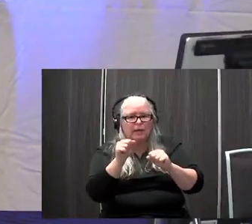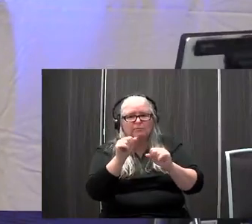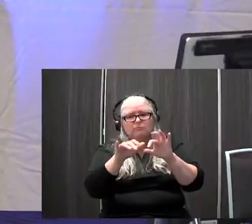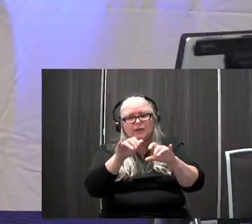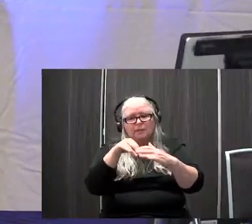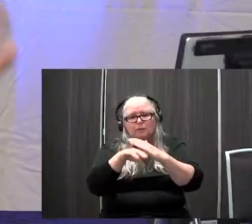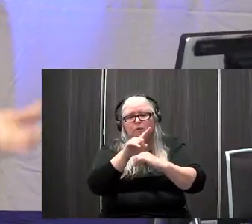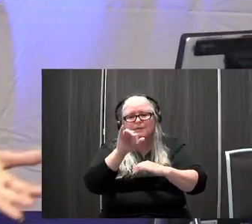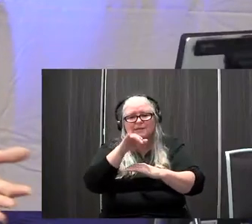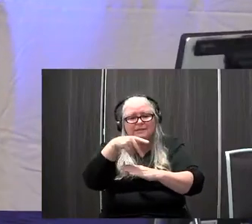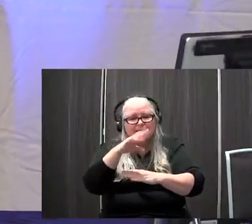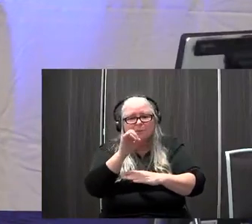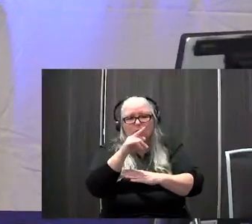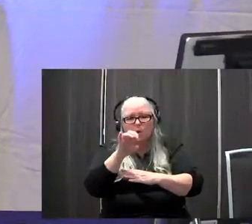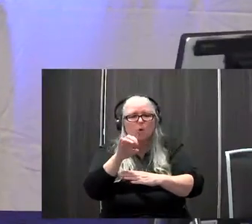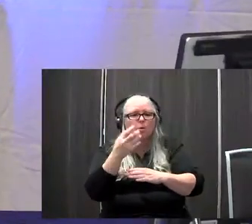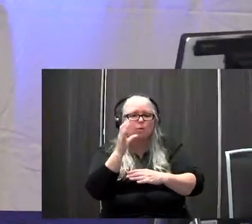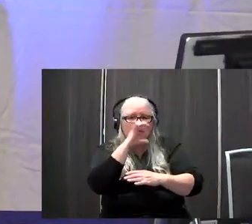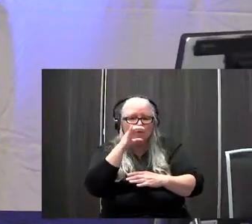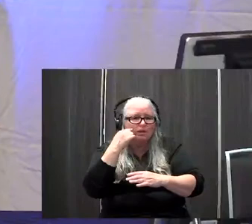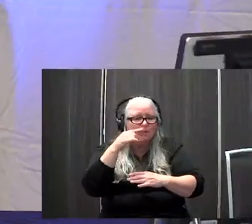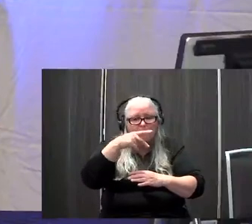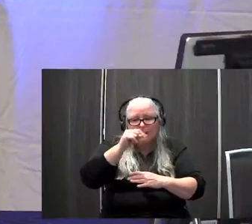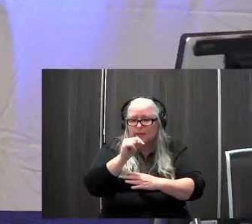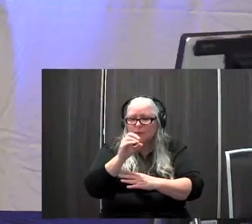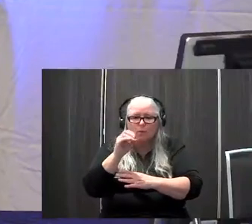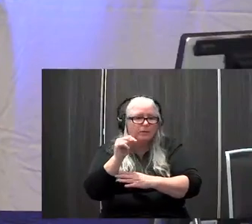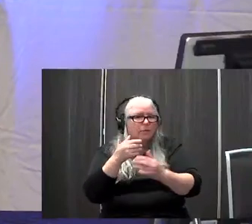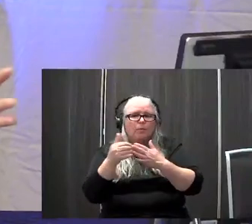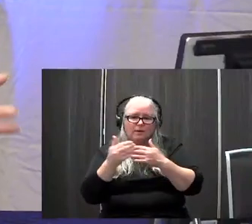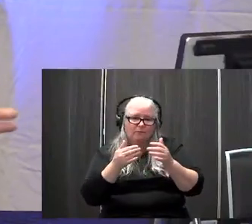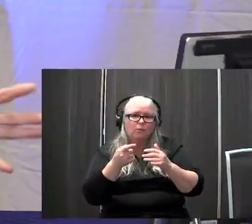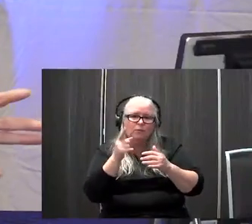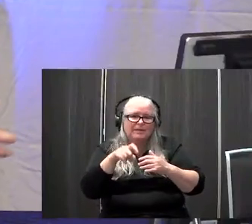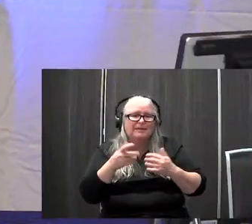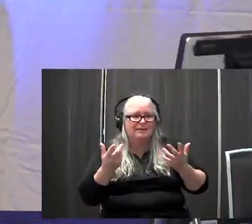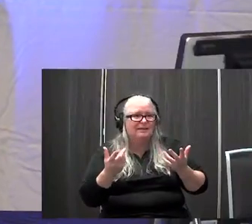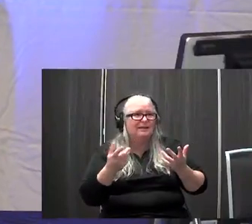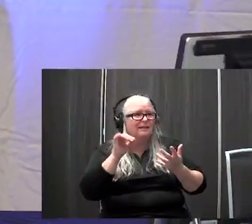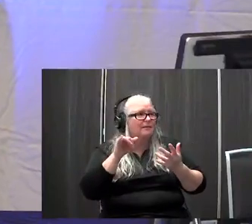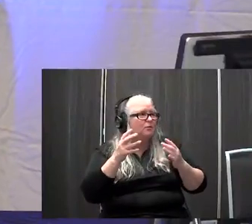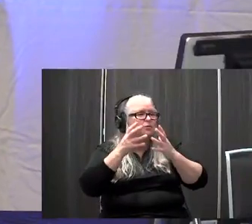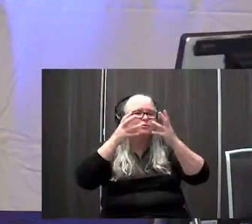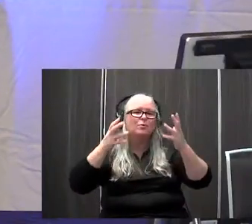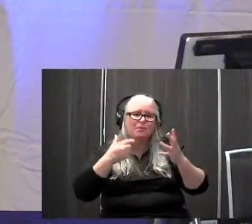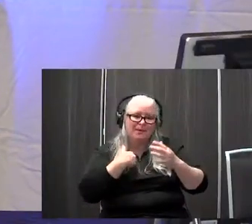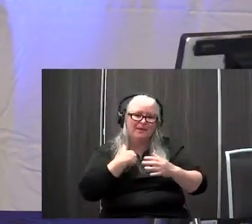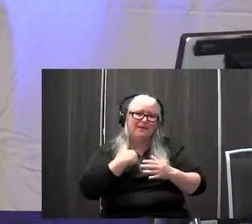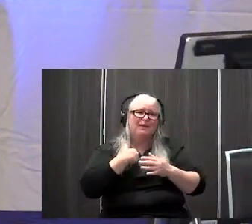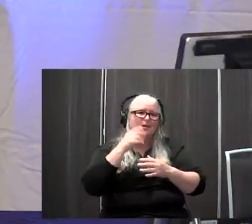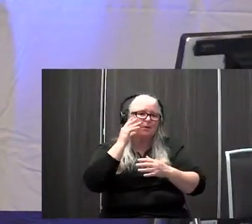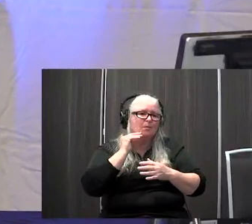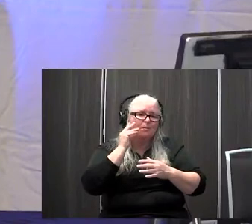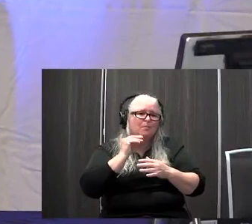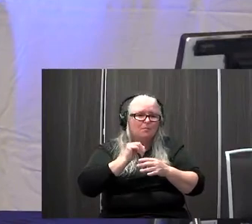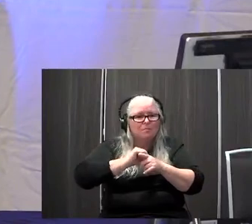an ENT? Are you looking for a PT? Whatever it may be. And, um, you know, there's tons of professionals listed on that website as well. So there's